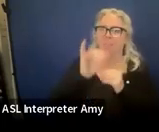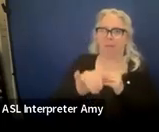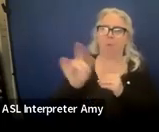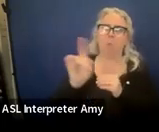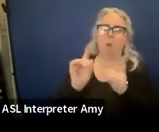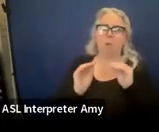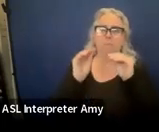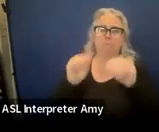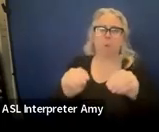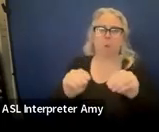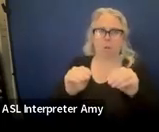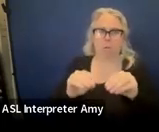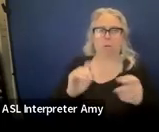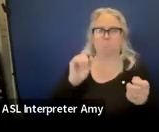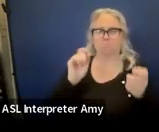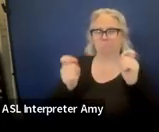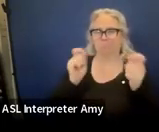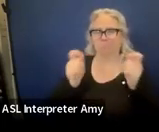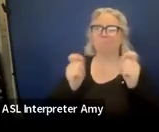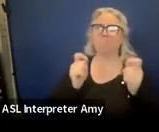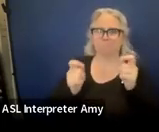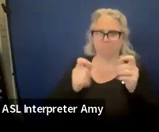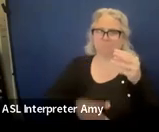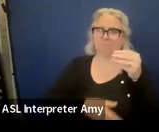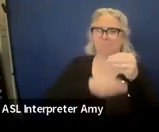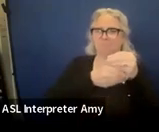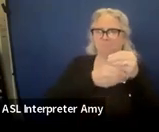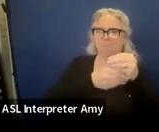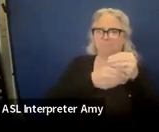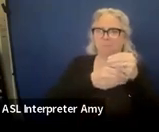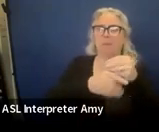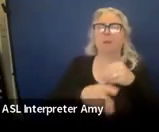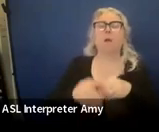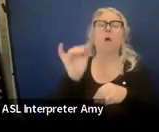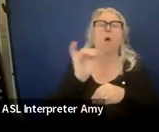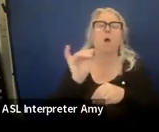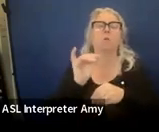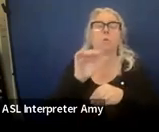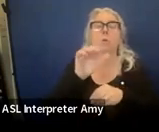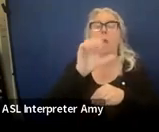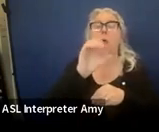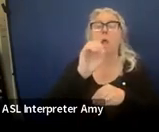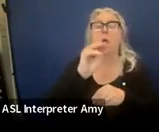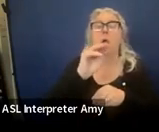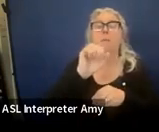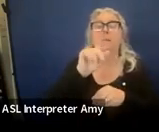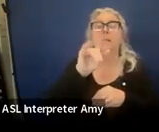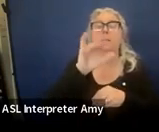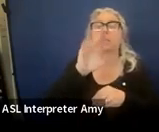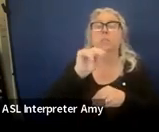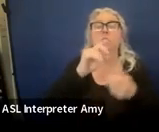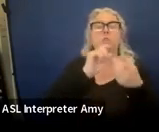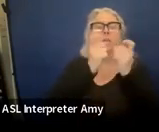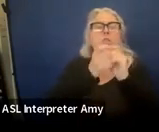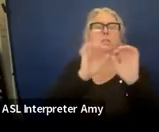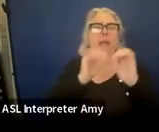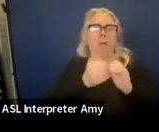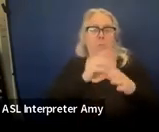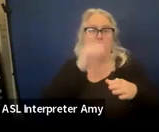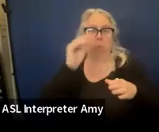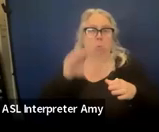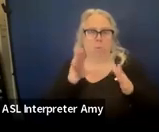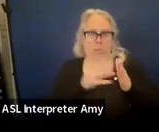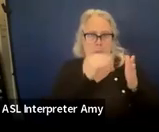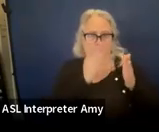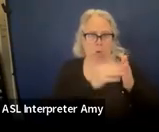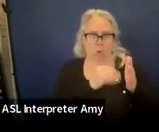those accommodations and or modifications. And just to note that an accommodation changes how the student learns versus a